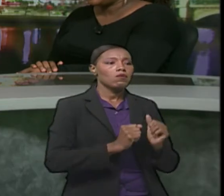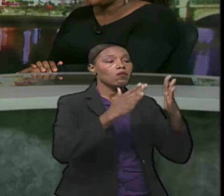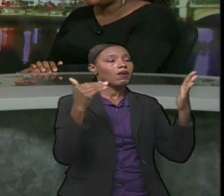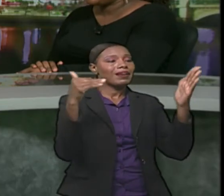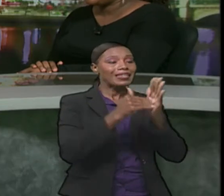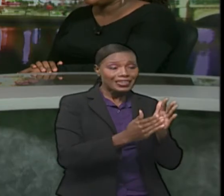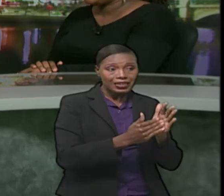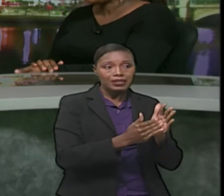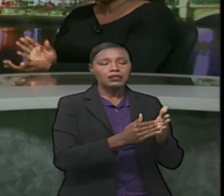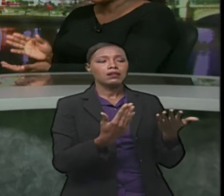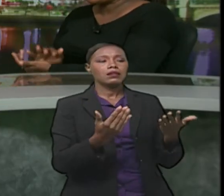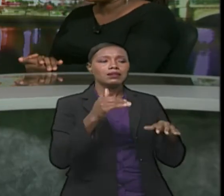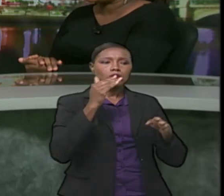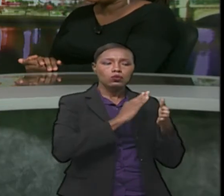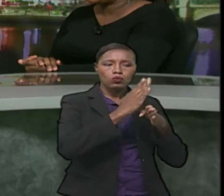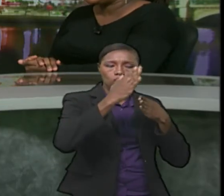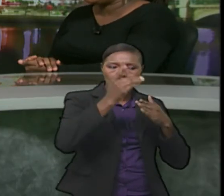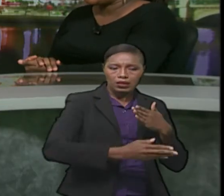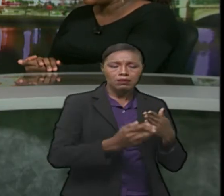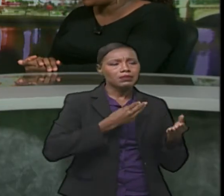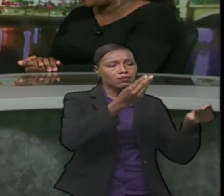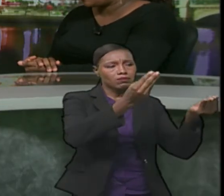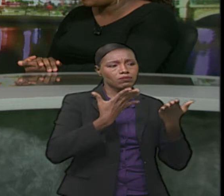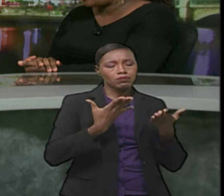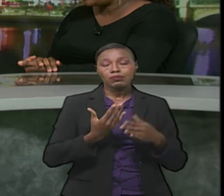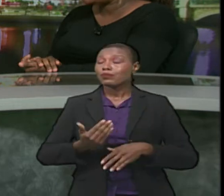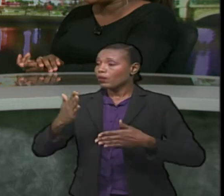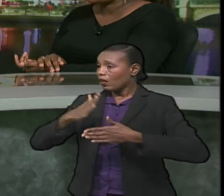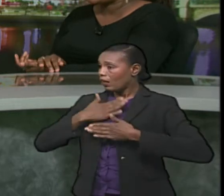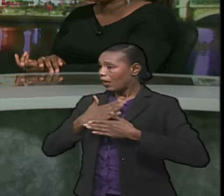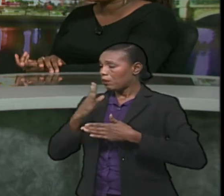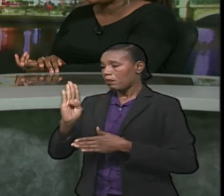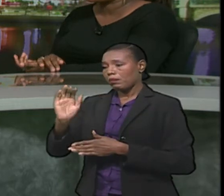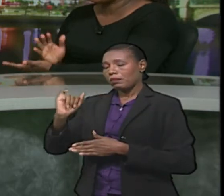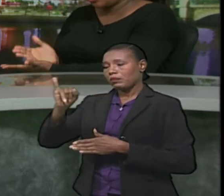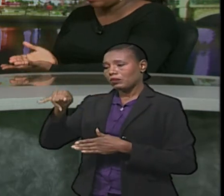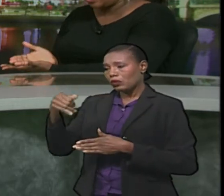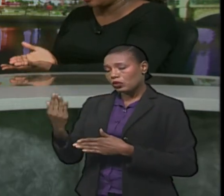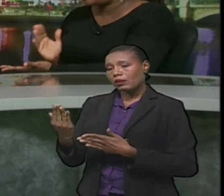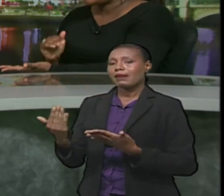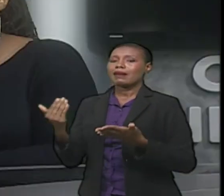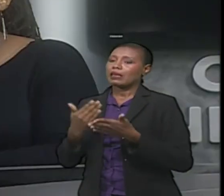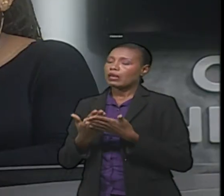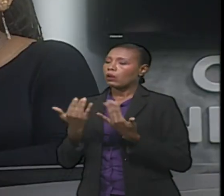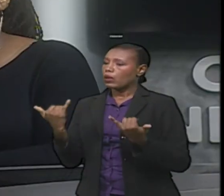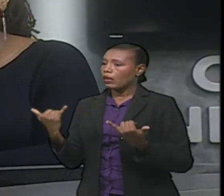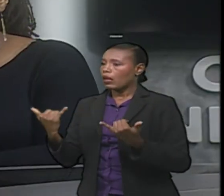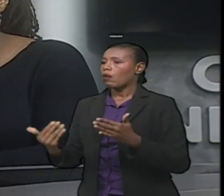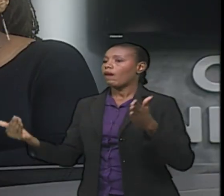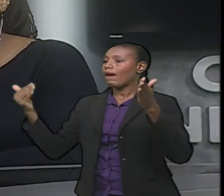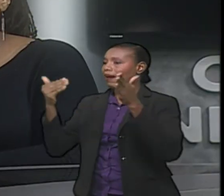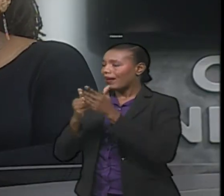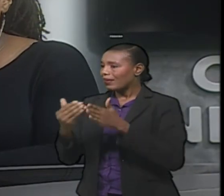Yes, indeed. Tell us some more about that. Okay, I'm happy to. The Barbados Association of Journalists, we are having our official relaunch and a